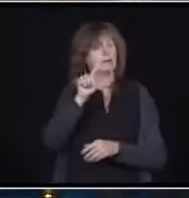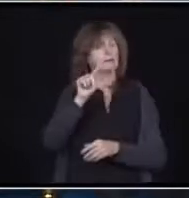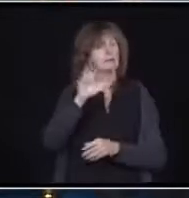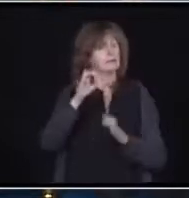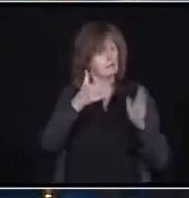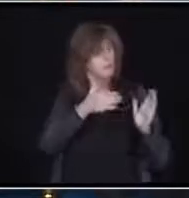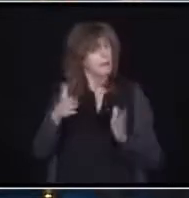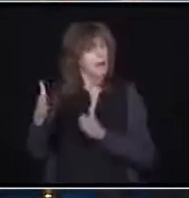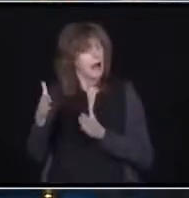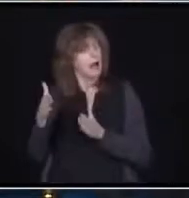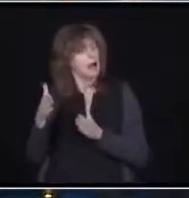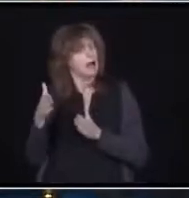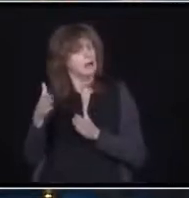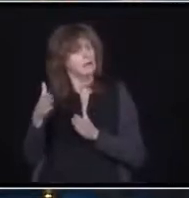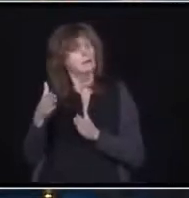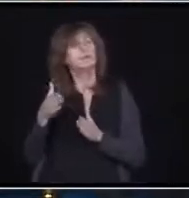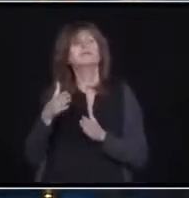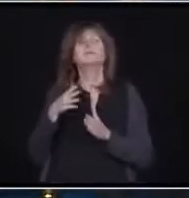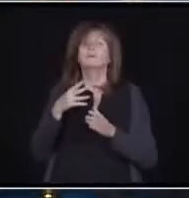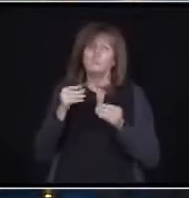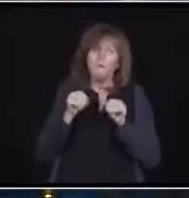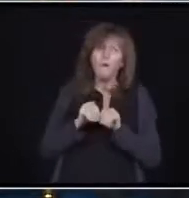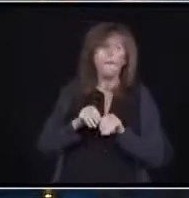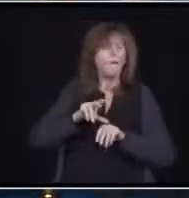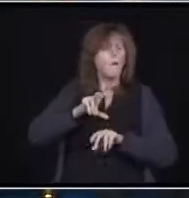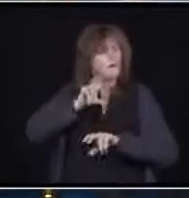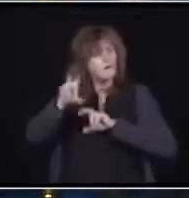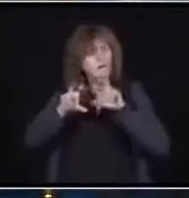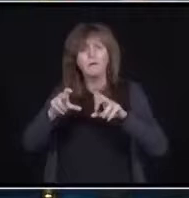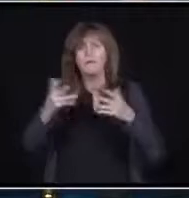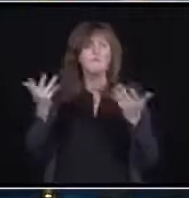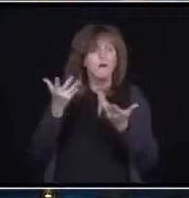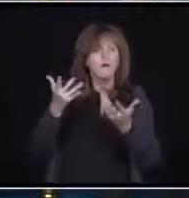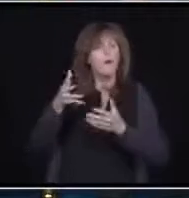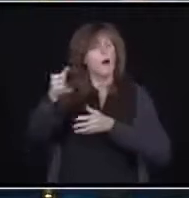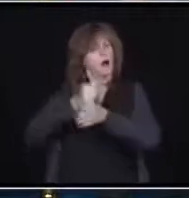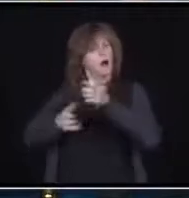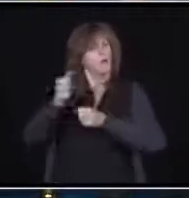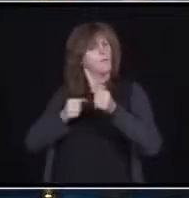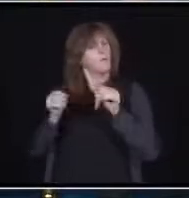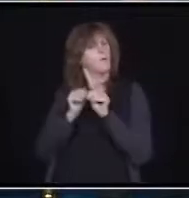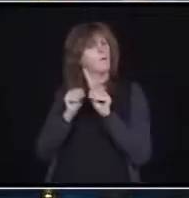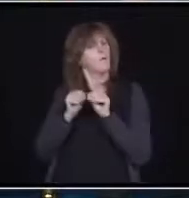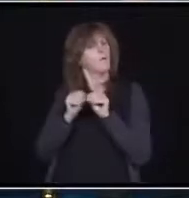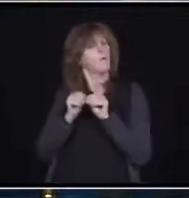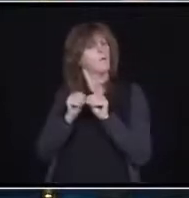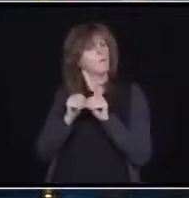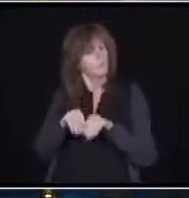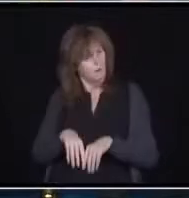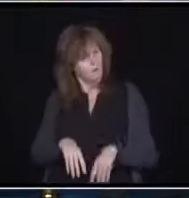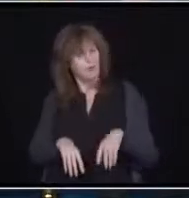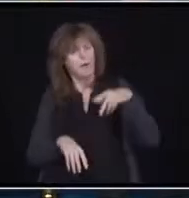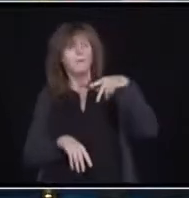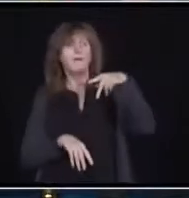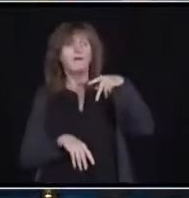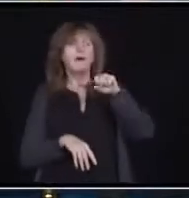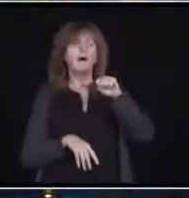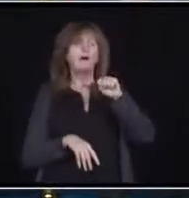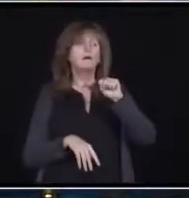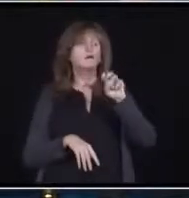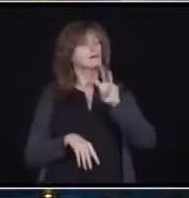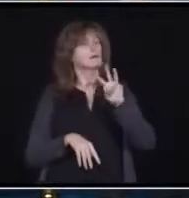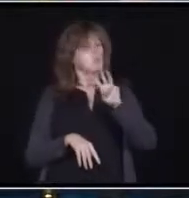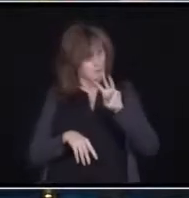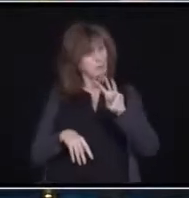investment into hiring more PSWs. Initiatives like the PSW return of service program, which will